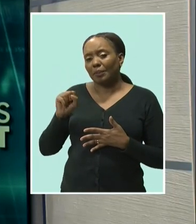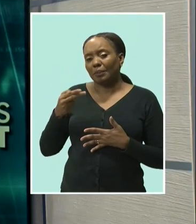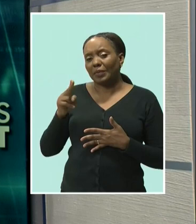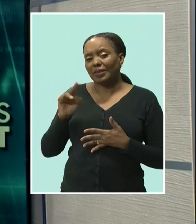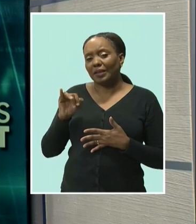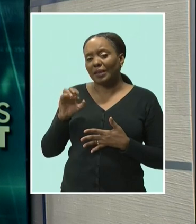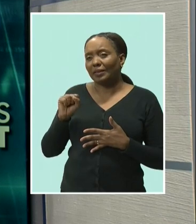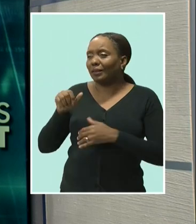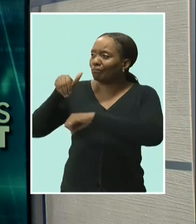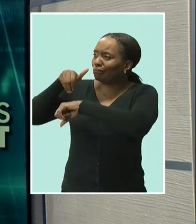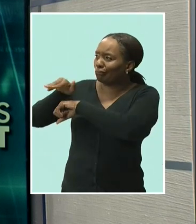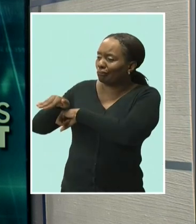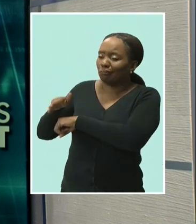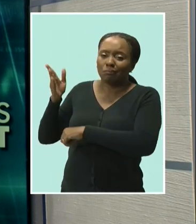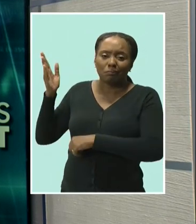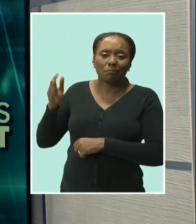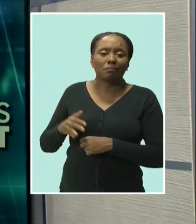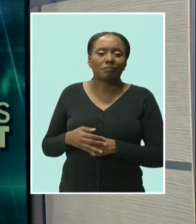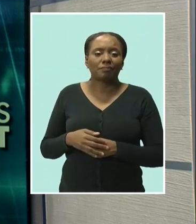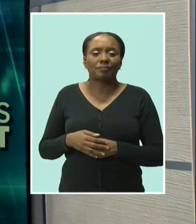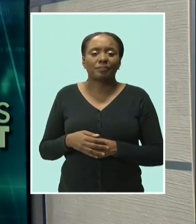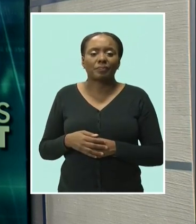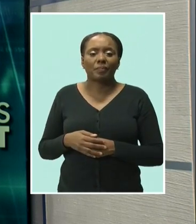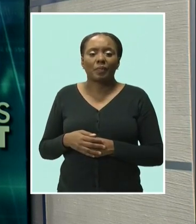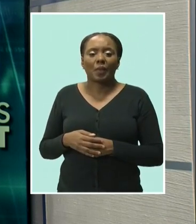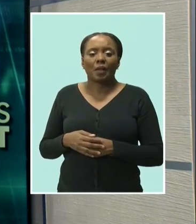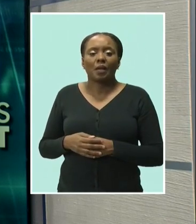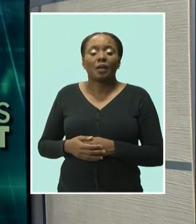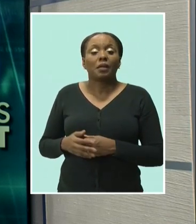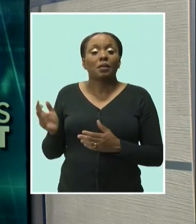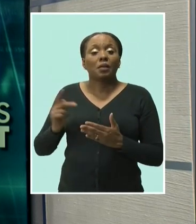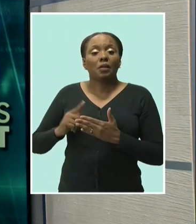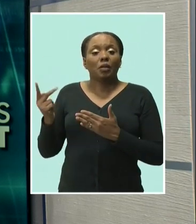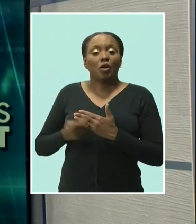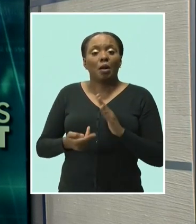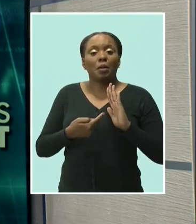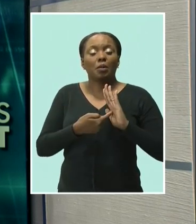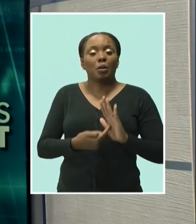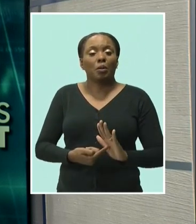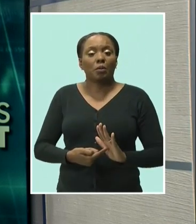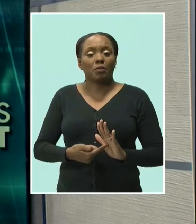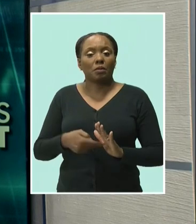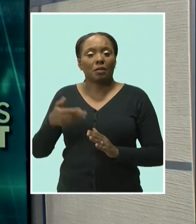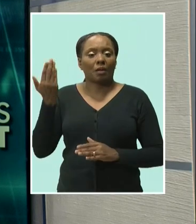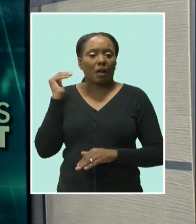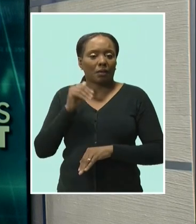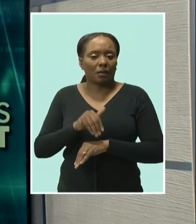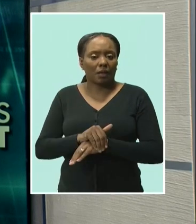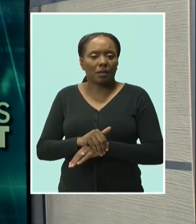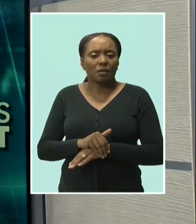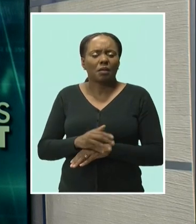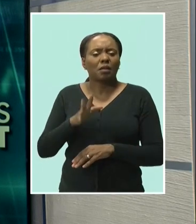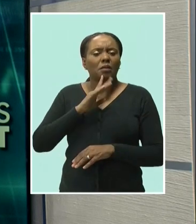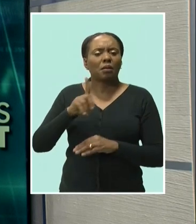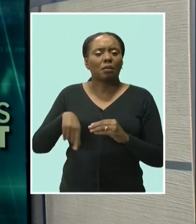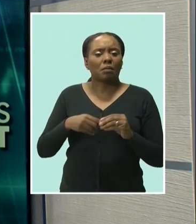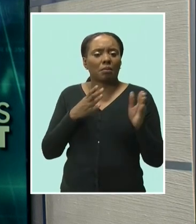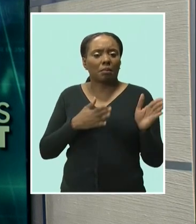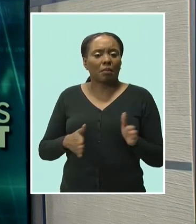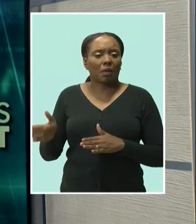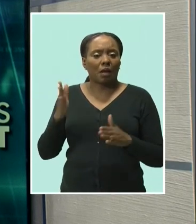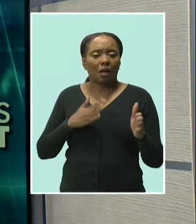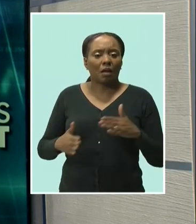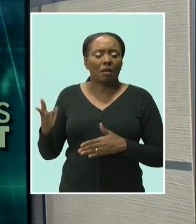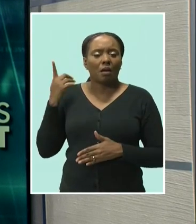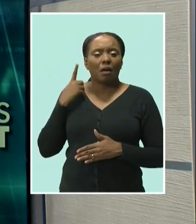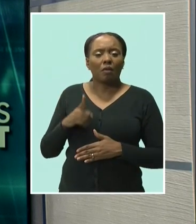Speaking on the Public Affairs Department's one-on-one program, which aired last evening on TV8, Minister Husbands also revealed